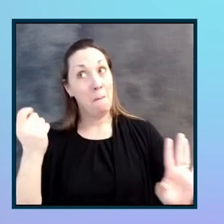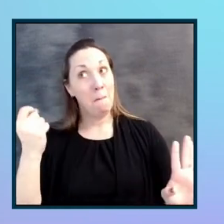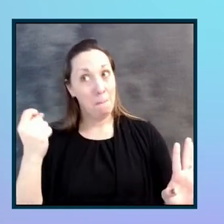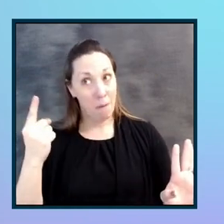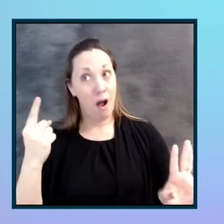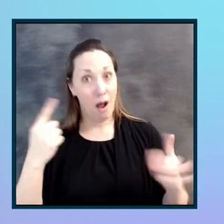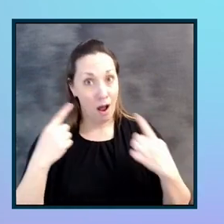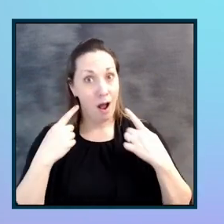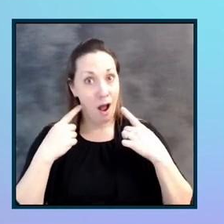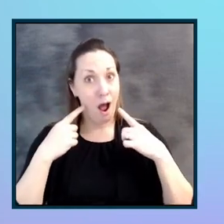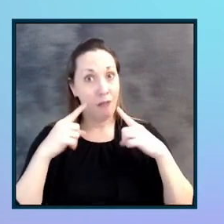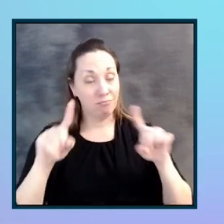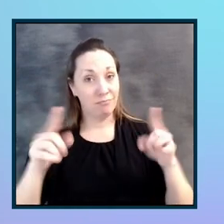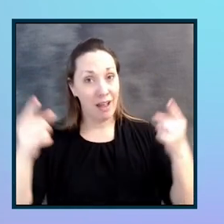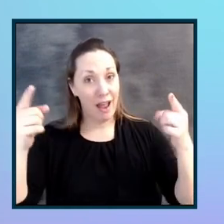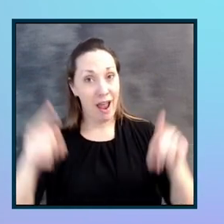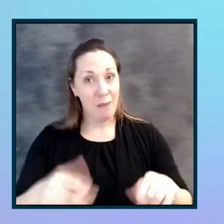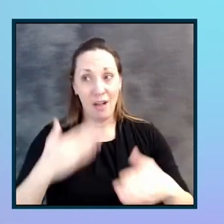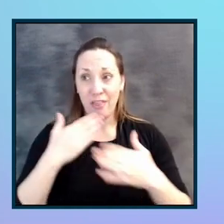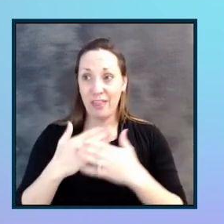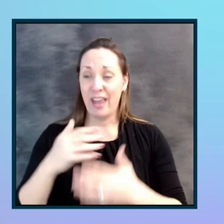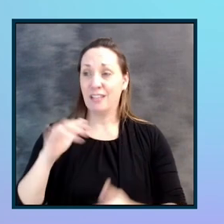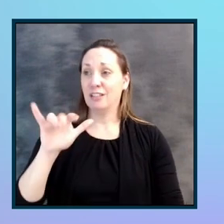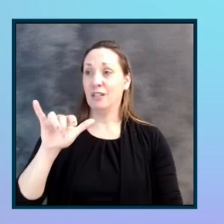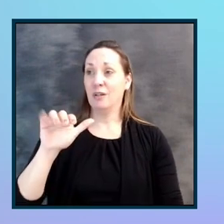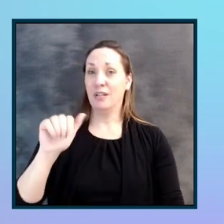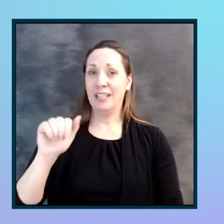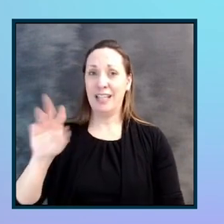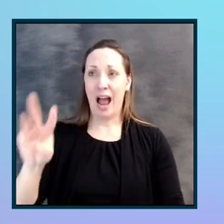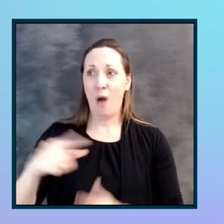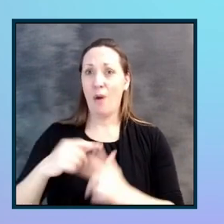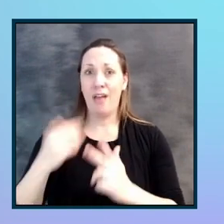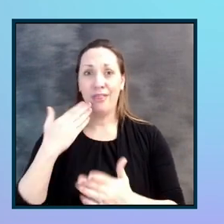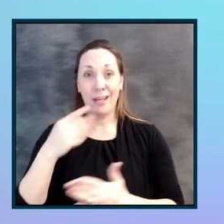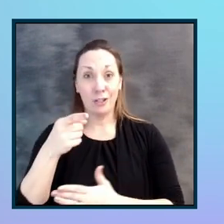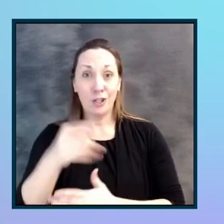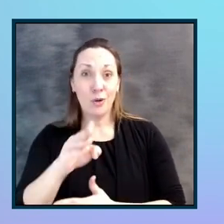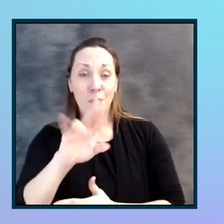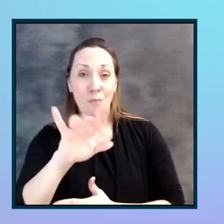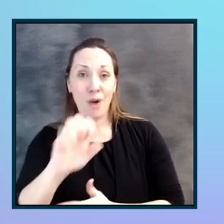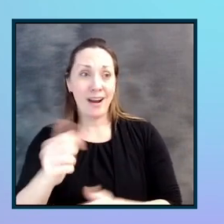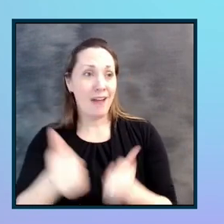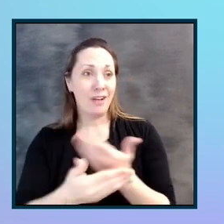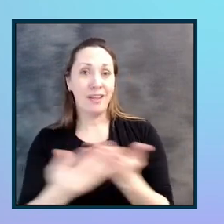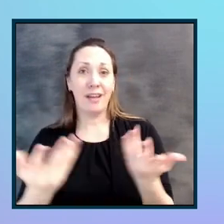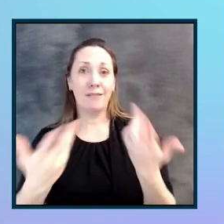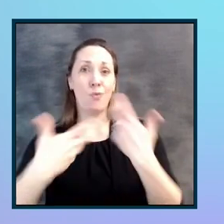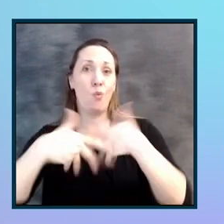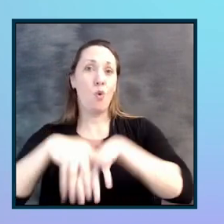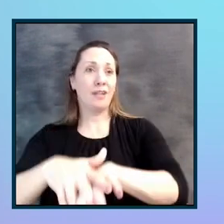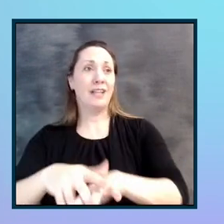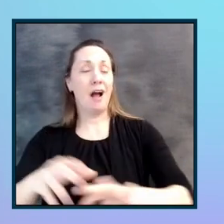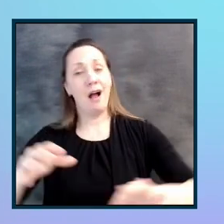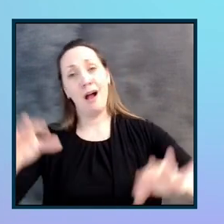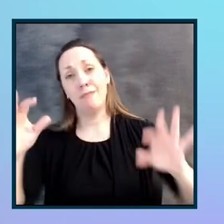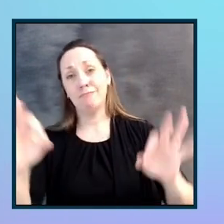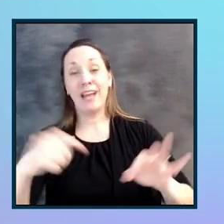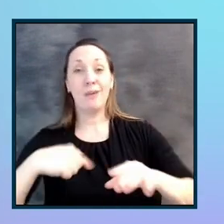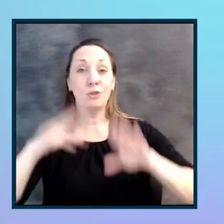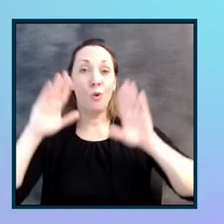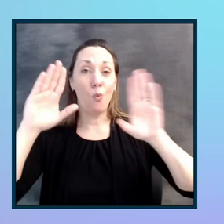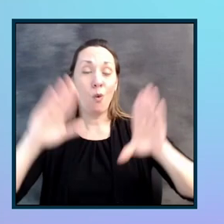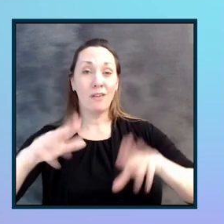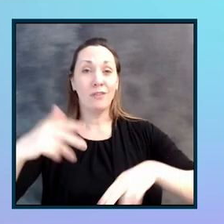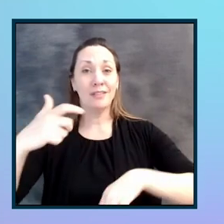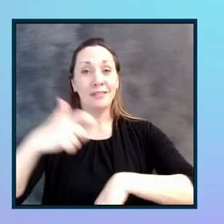Uh, thanks to Yao. And thanks to you, Brian, it all got, it all worked out smoothly without a hitch. And it was a wonderful time. And